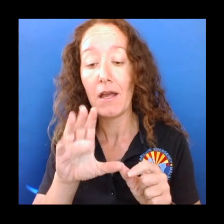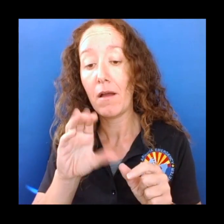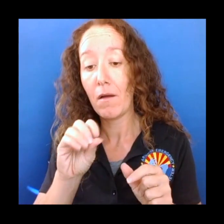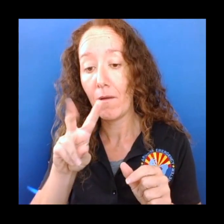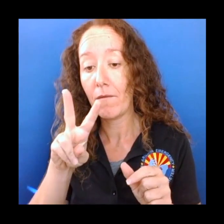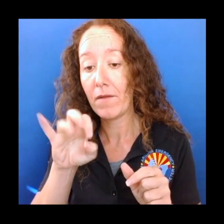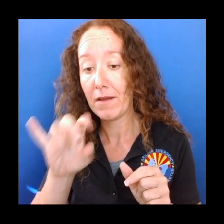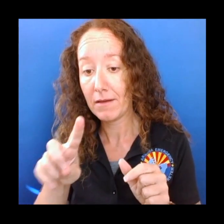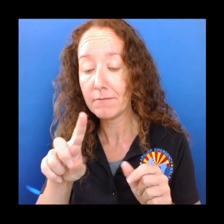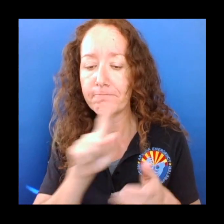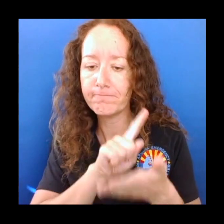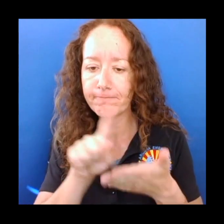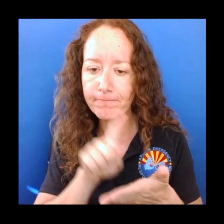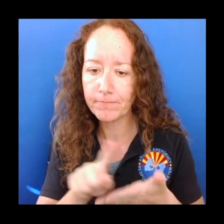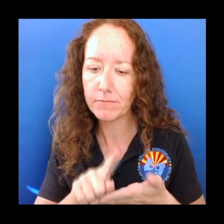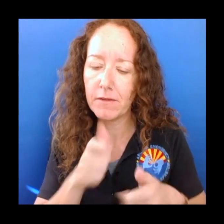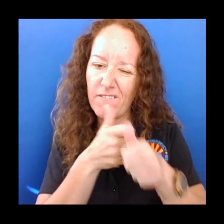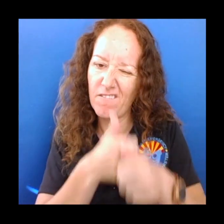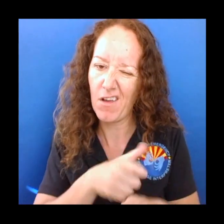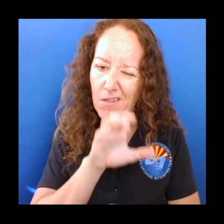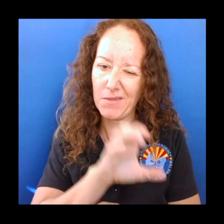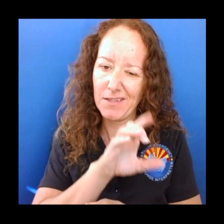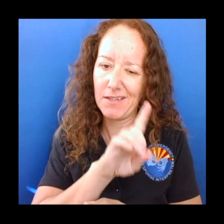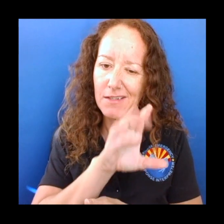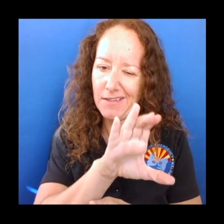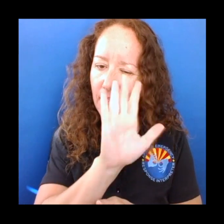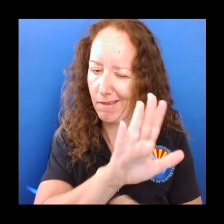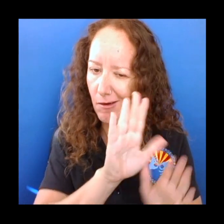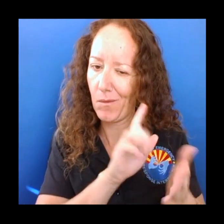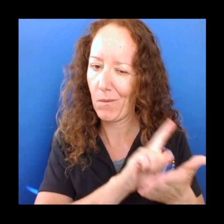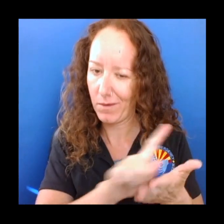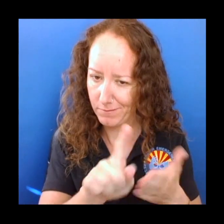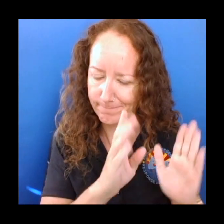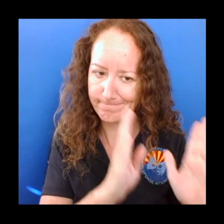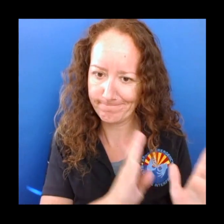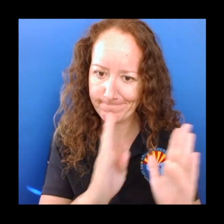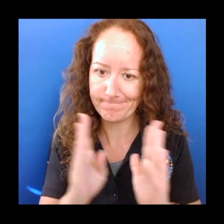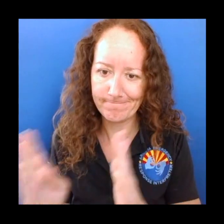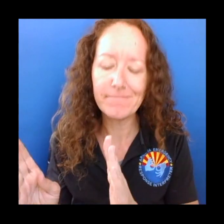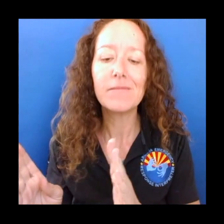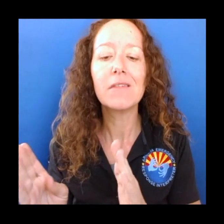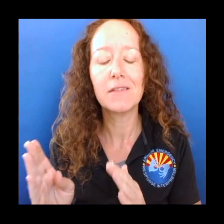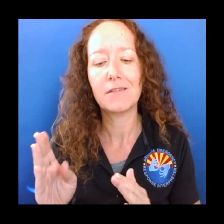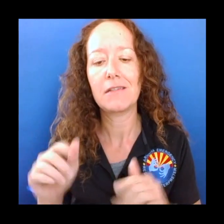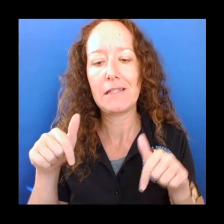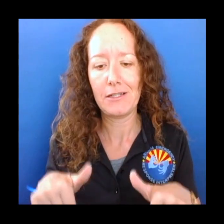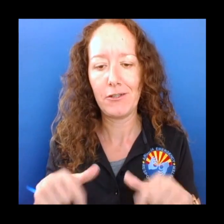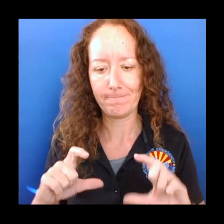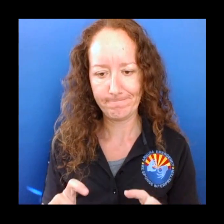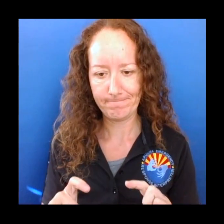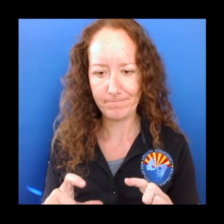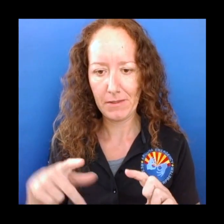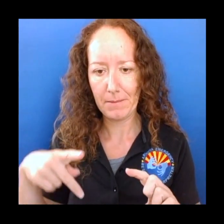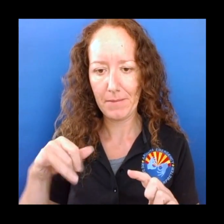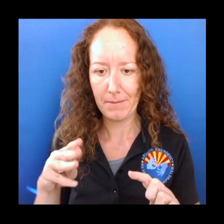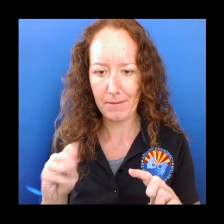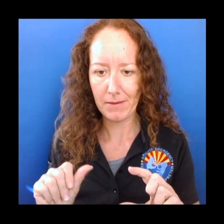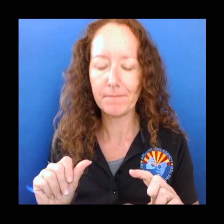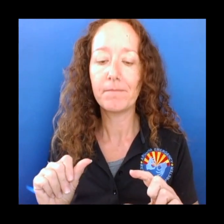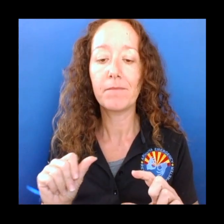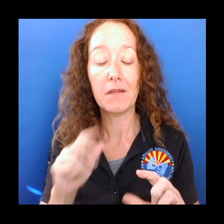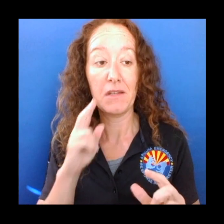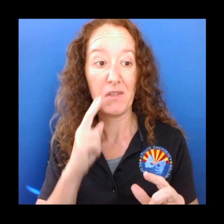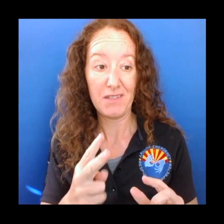week in Pima County. As you can see on this graph, there's been a dramatic increase, which we talked about last week.